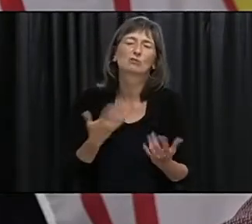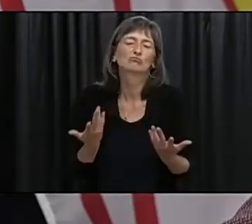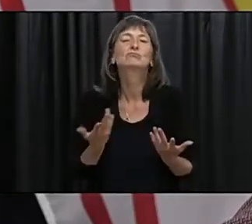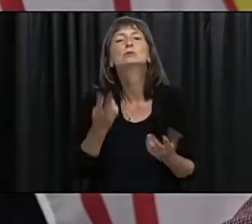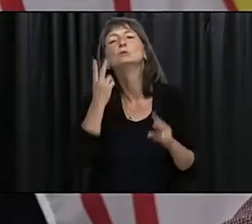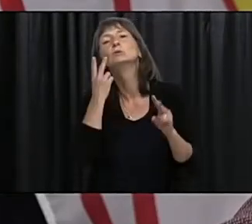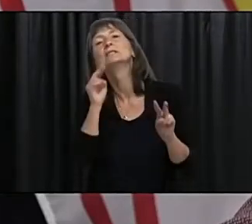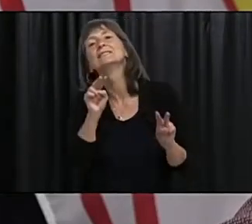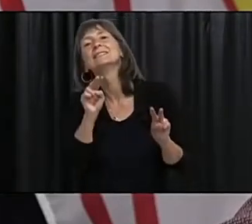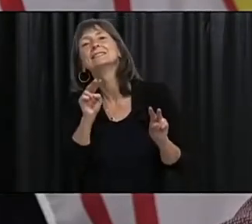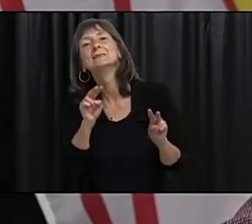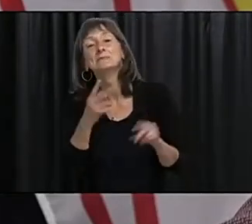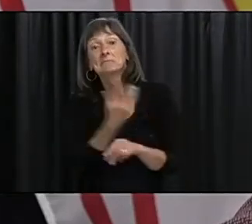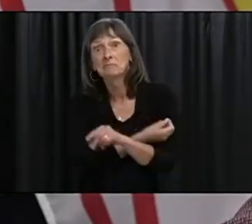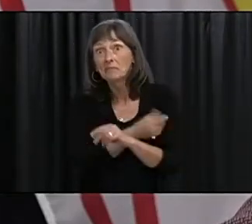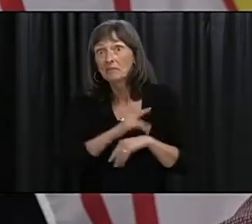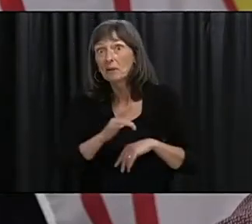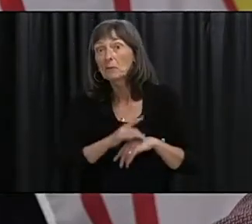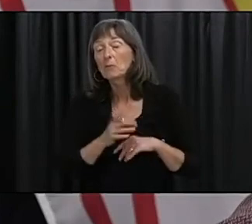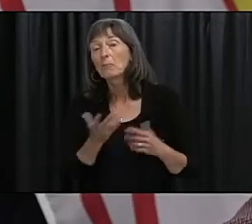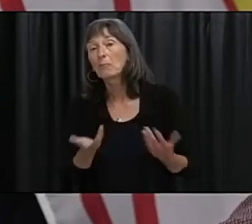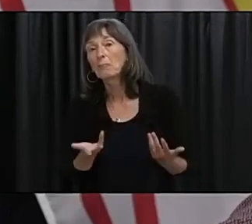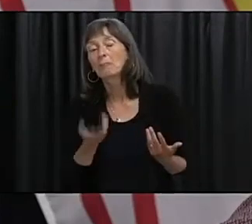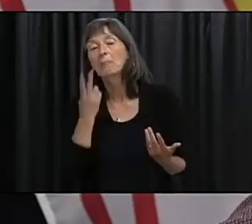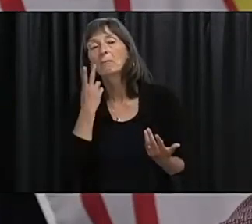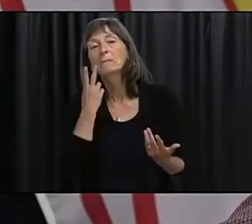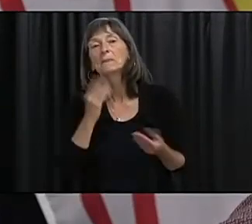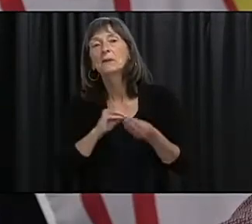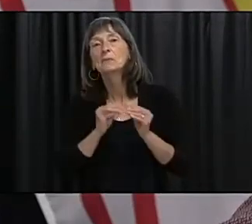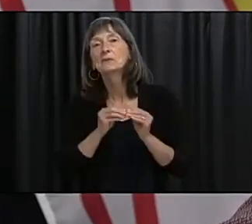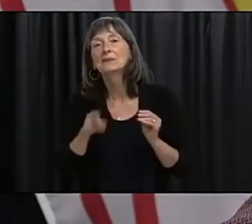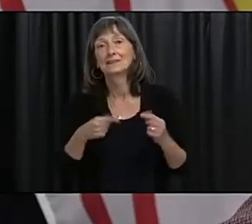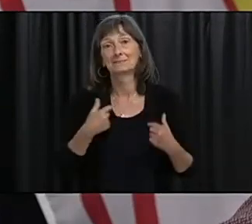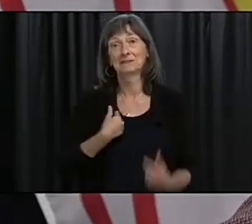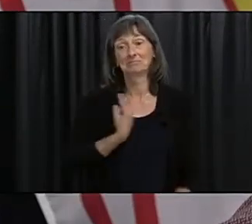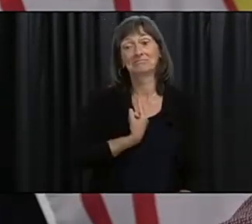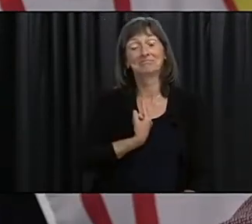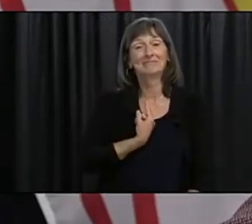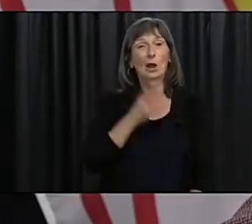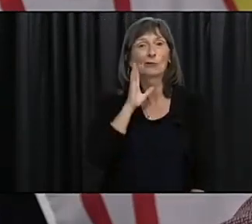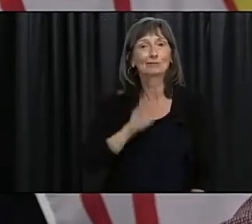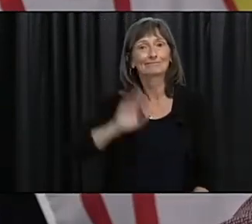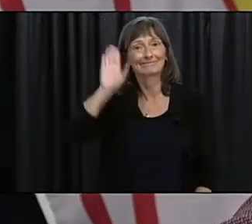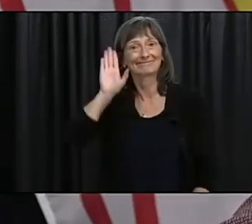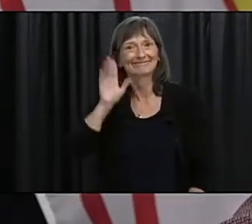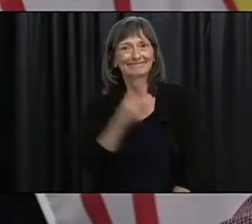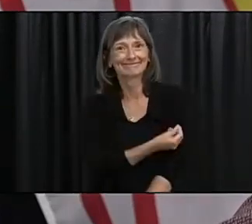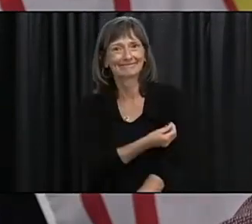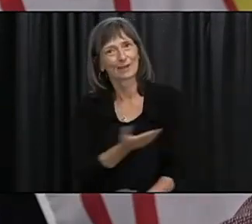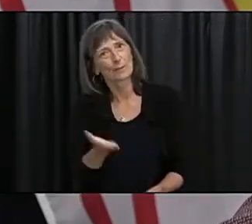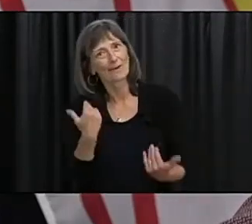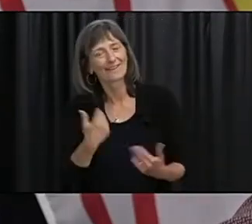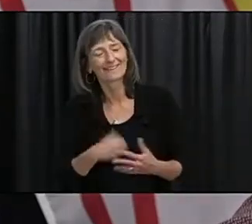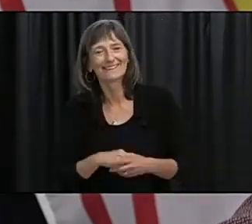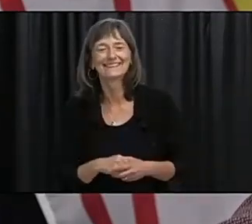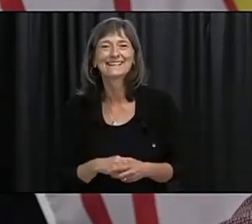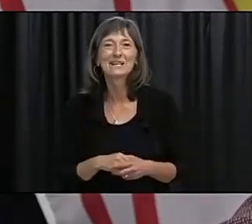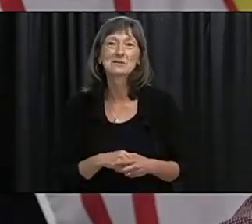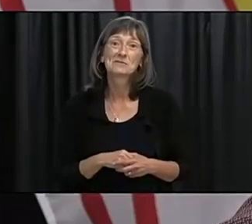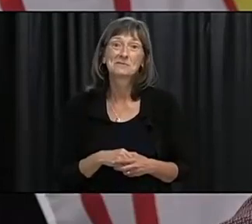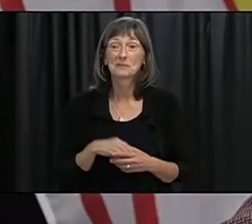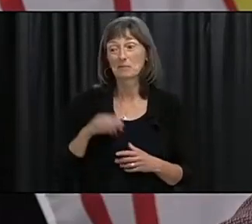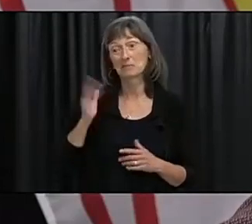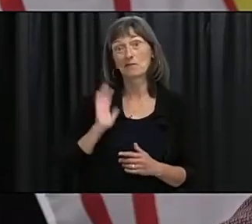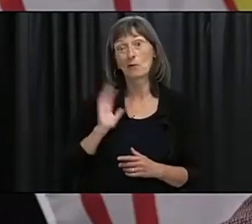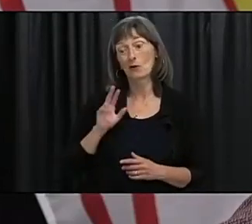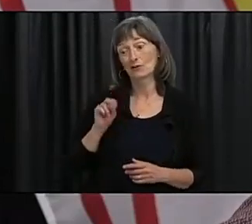forward to the day when the vaccine is available and I'm sure I would be one that would be willing to step up and take it I know we were the second best in